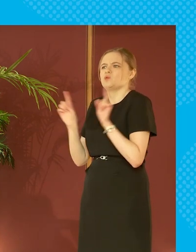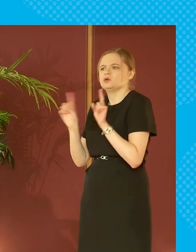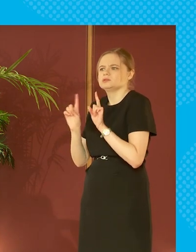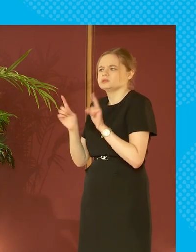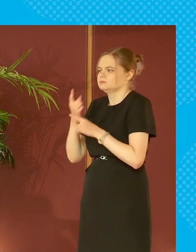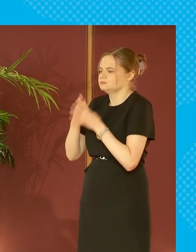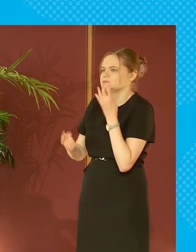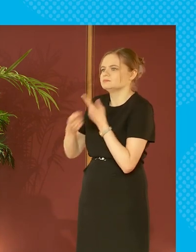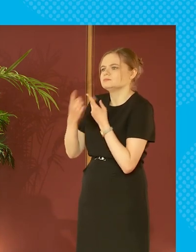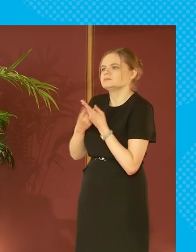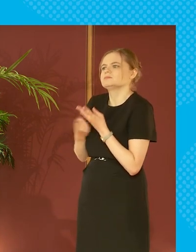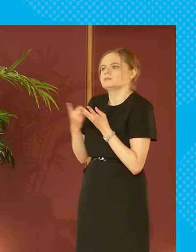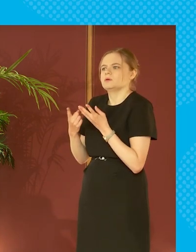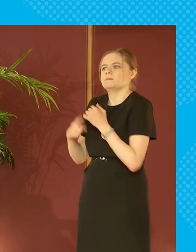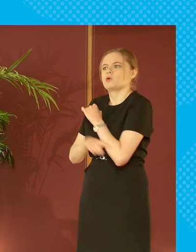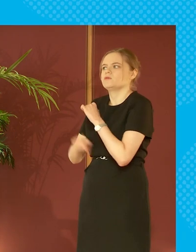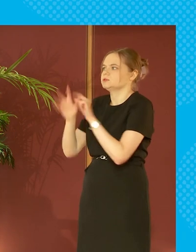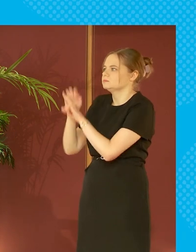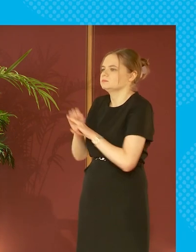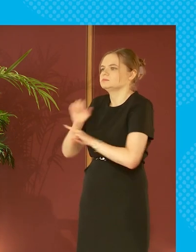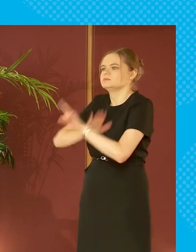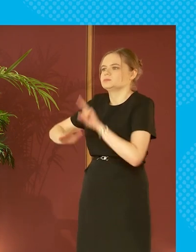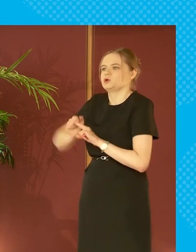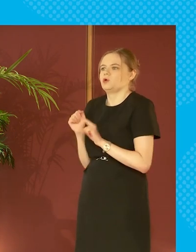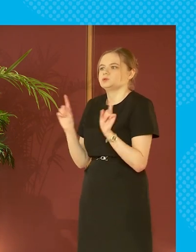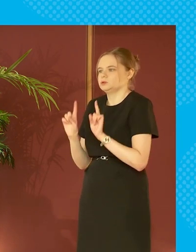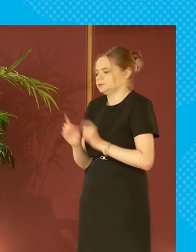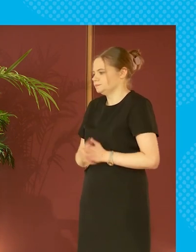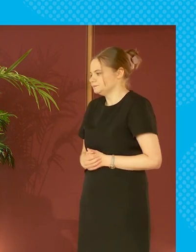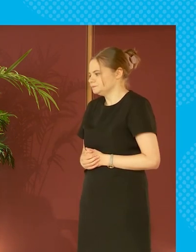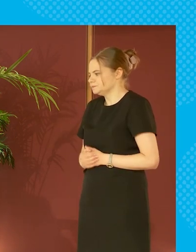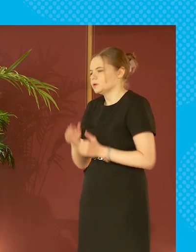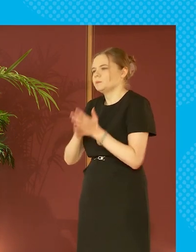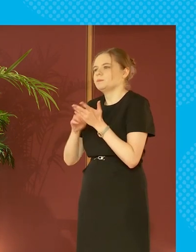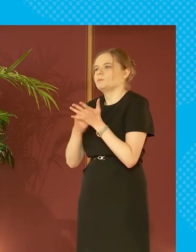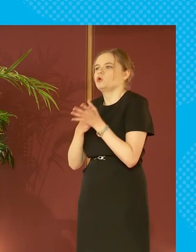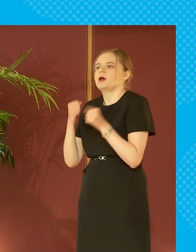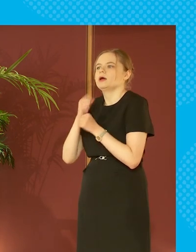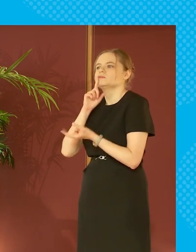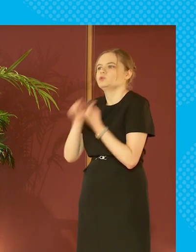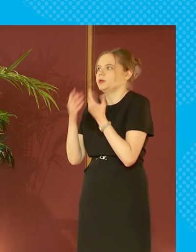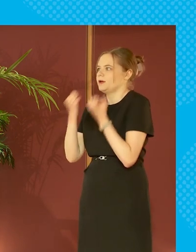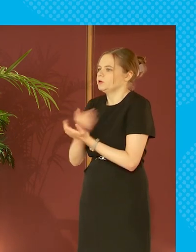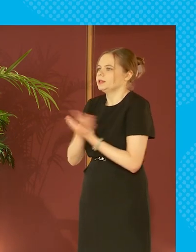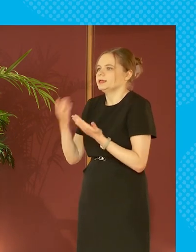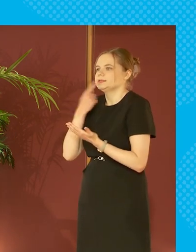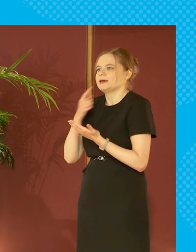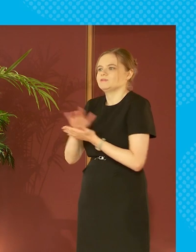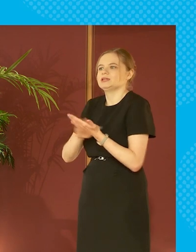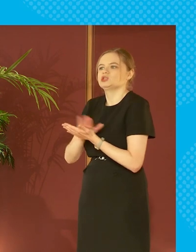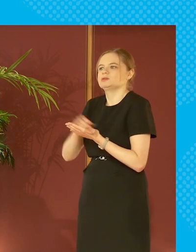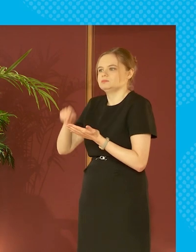poverty? What are the different types we see in Scotland? So we have a clear definition of poverty that we